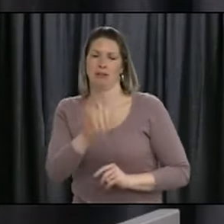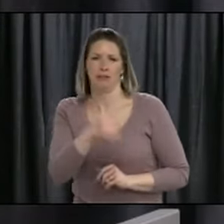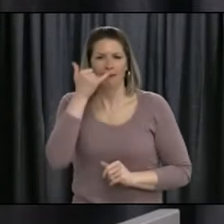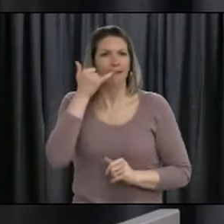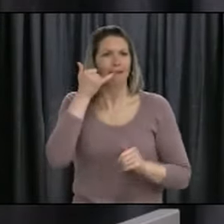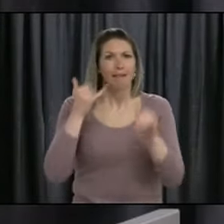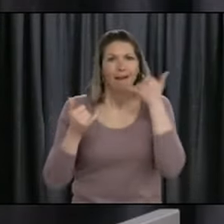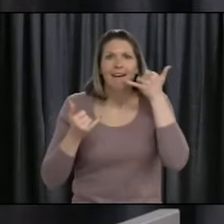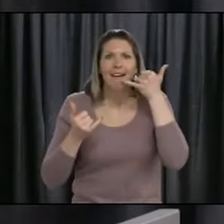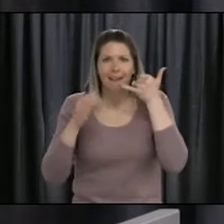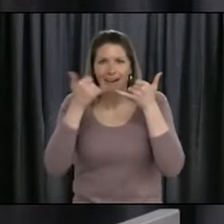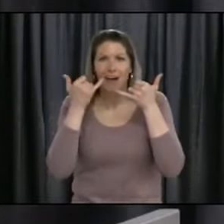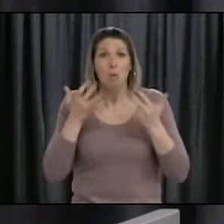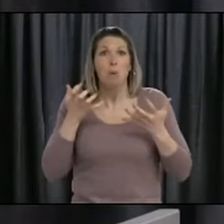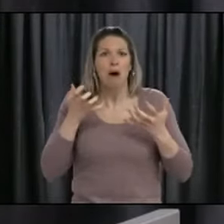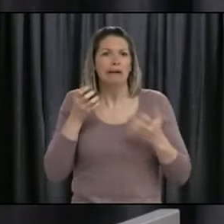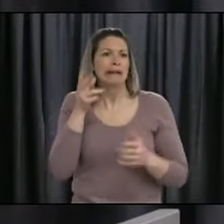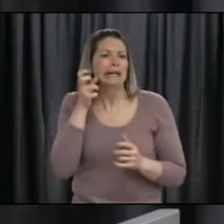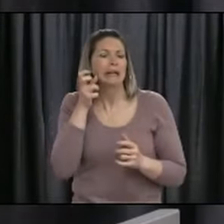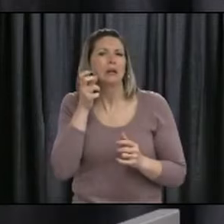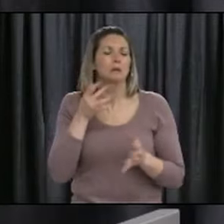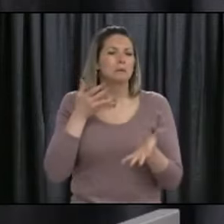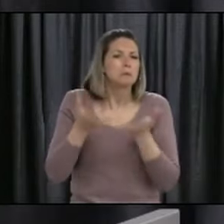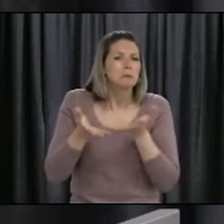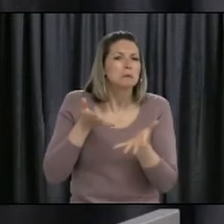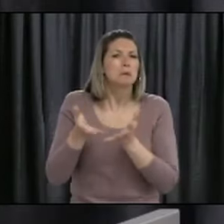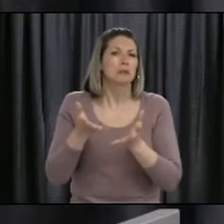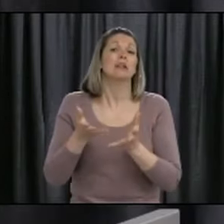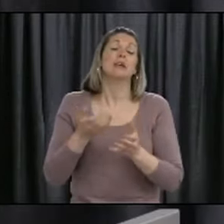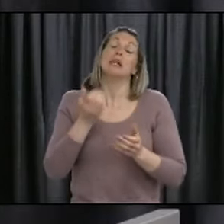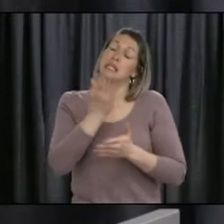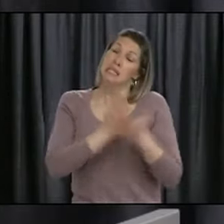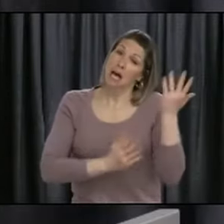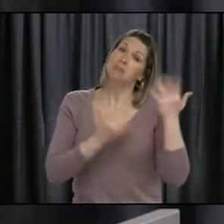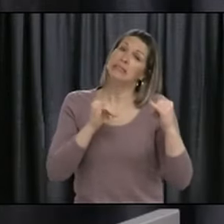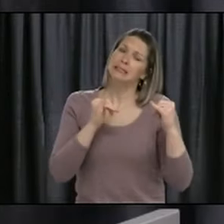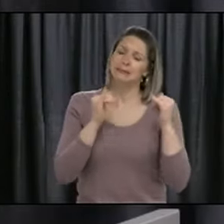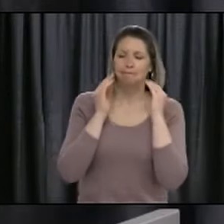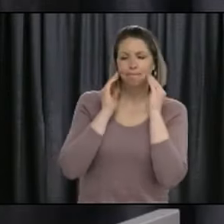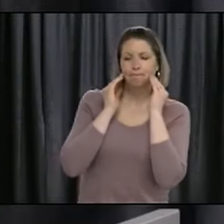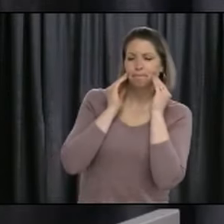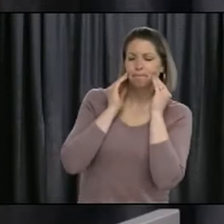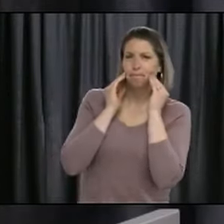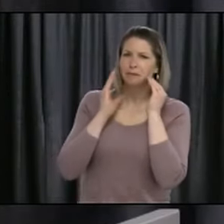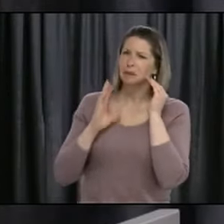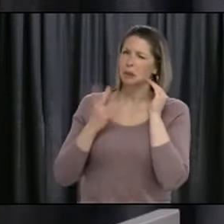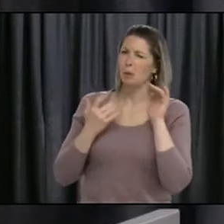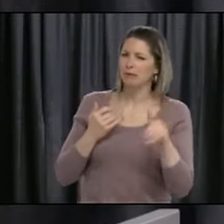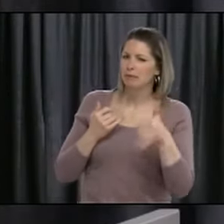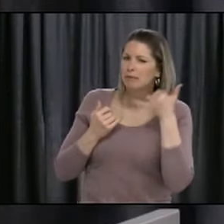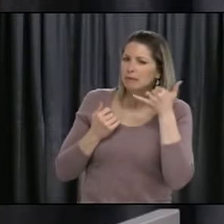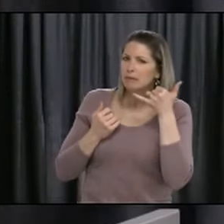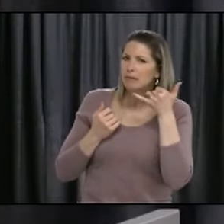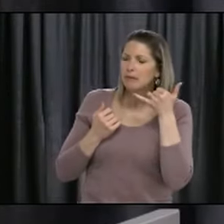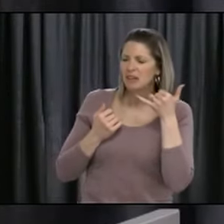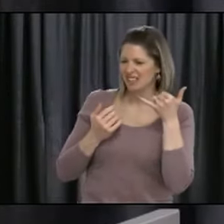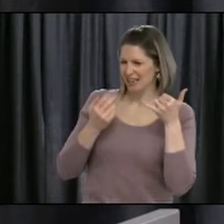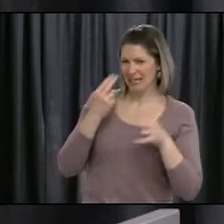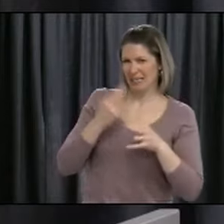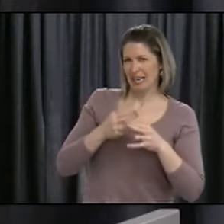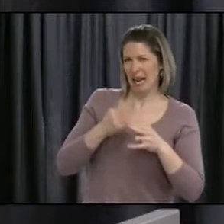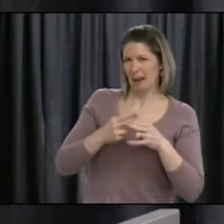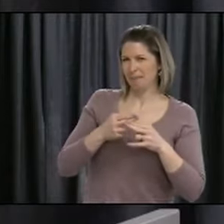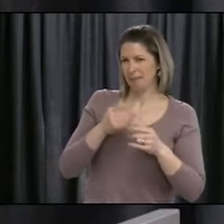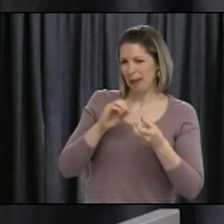But it's difficult. They're working through that. But if you're looking for help and you get a call from a number you don't